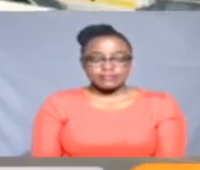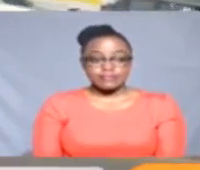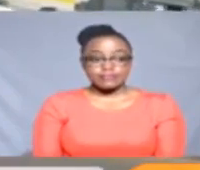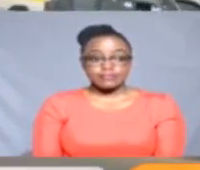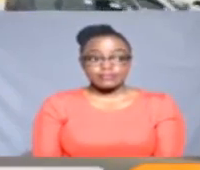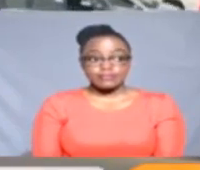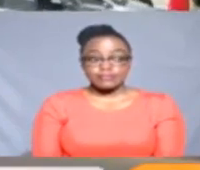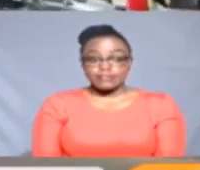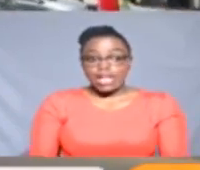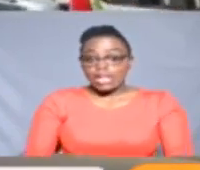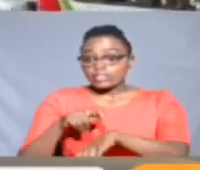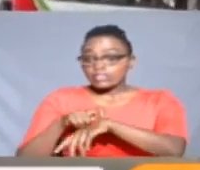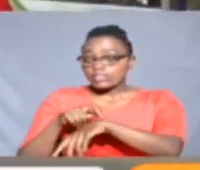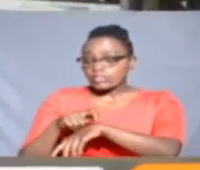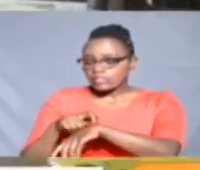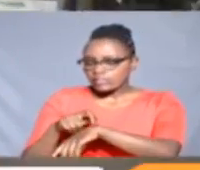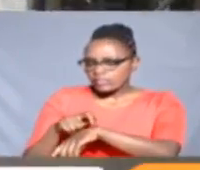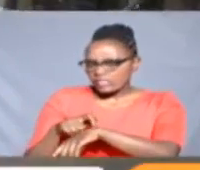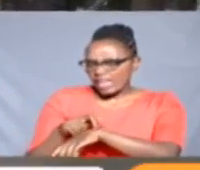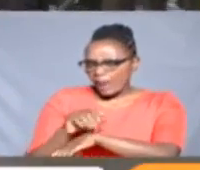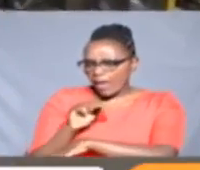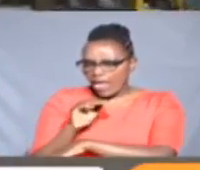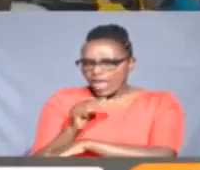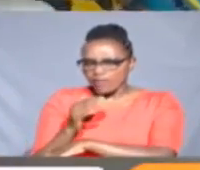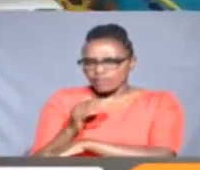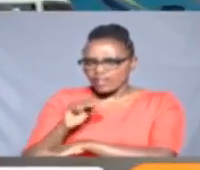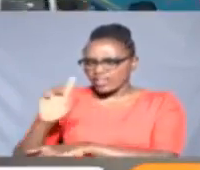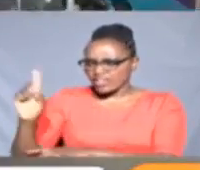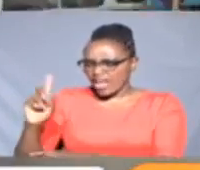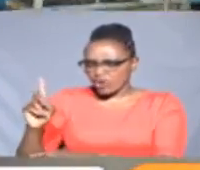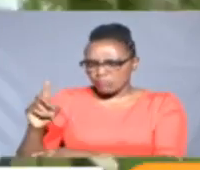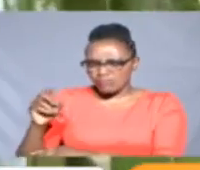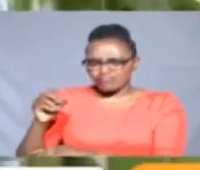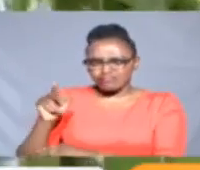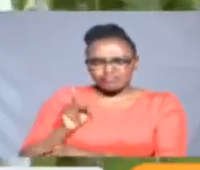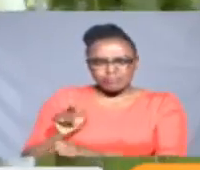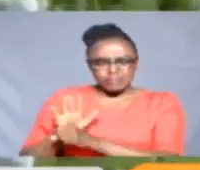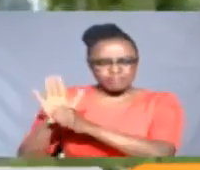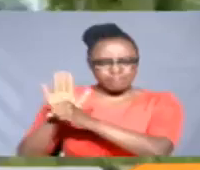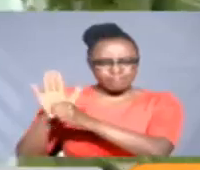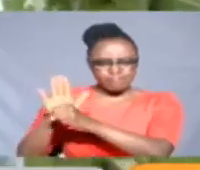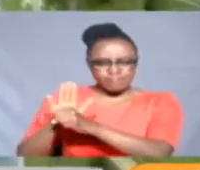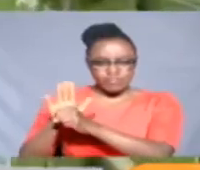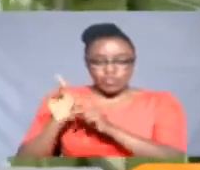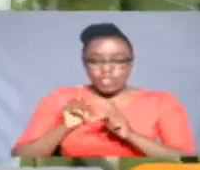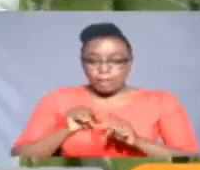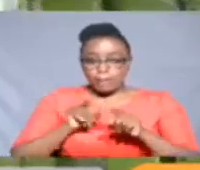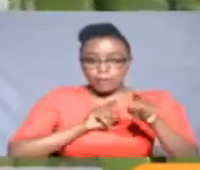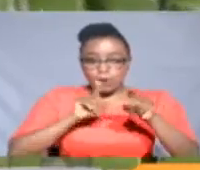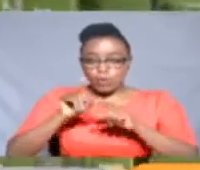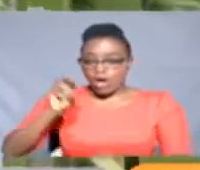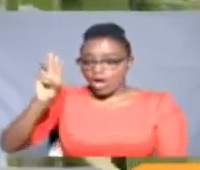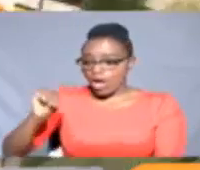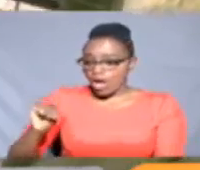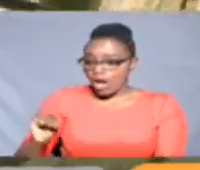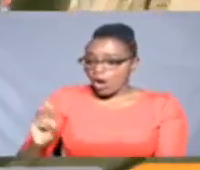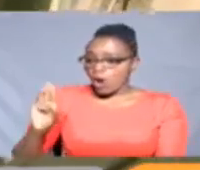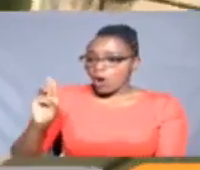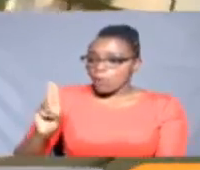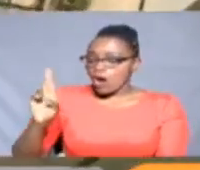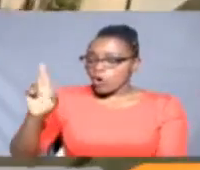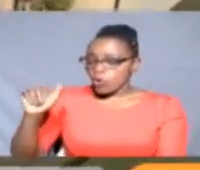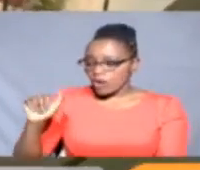It's rush hour in Kenya's heavily populated capital, Nairobi. And for travelers like Maura Nyaga,